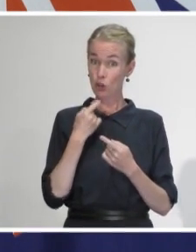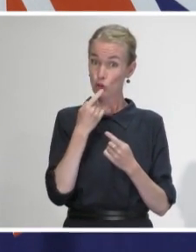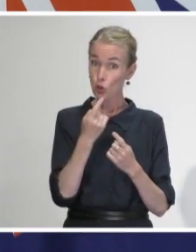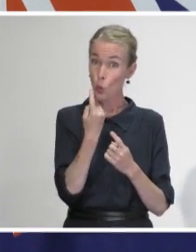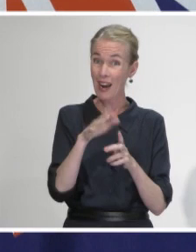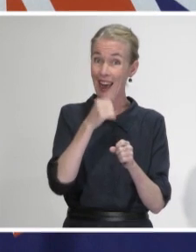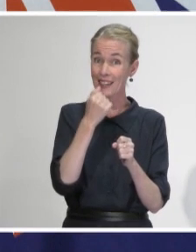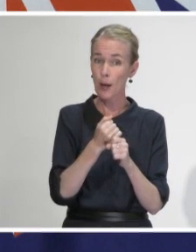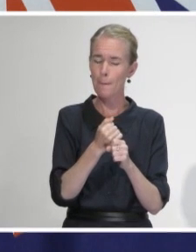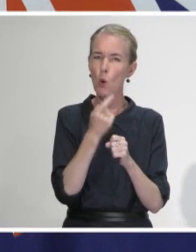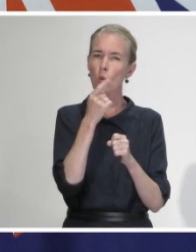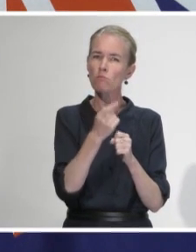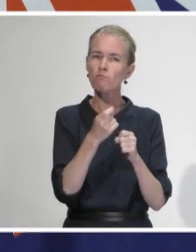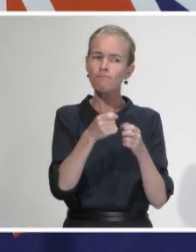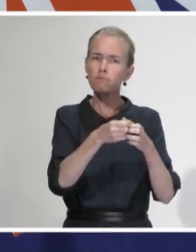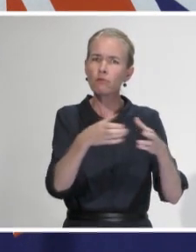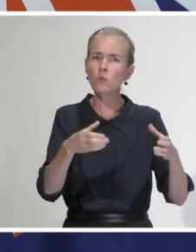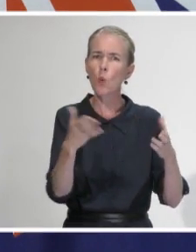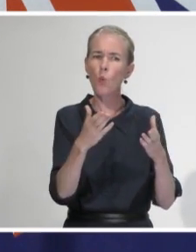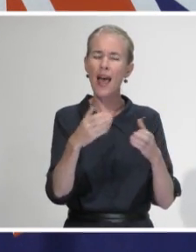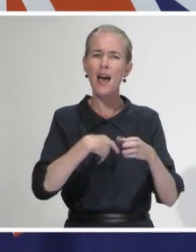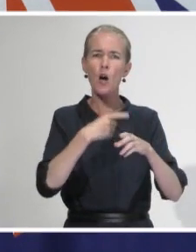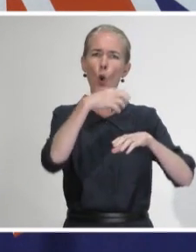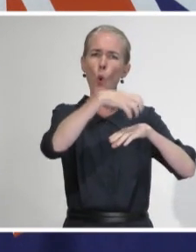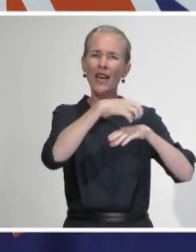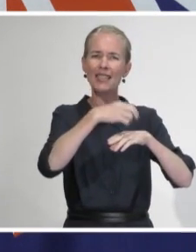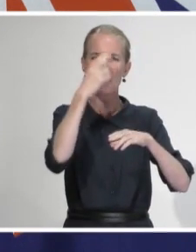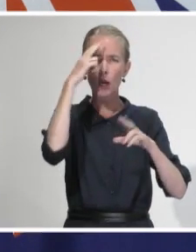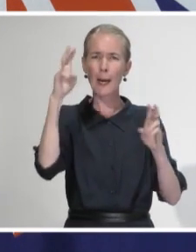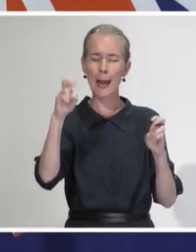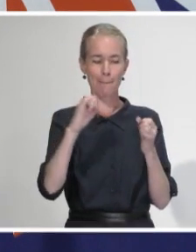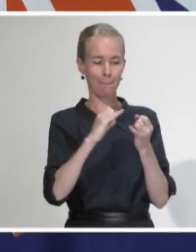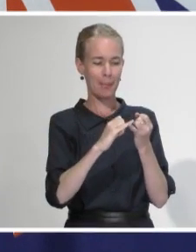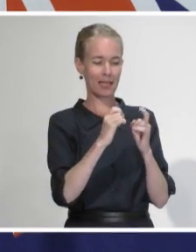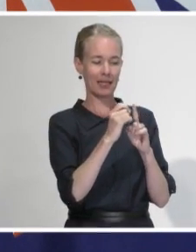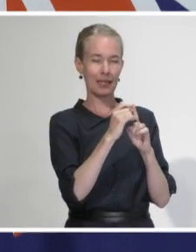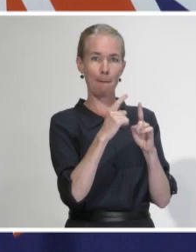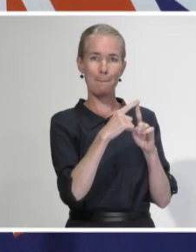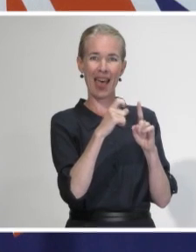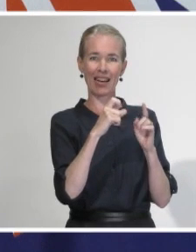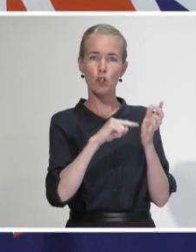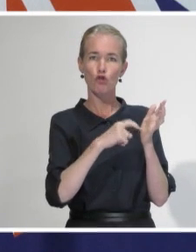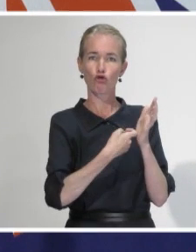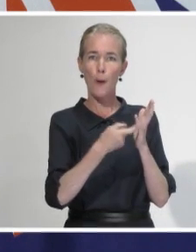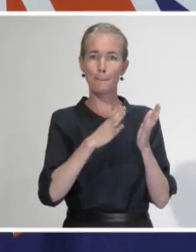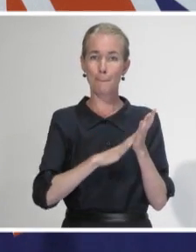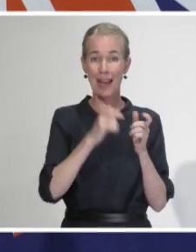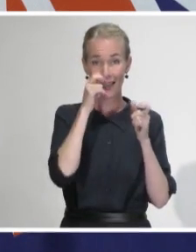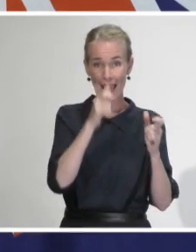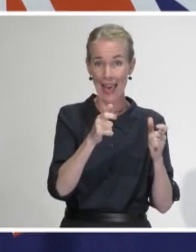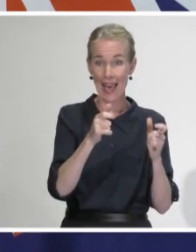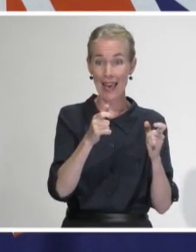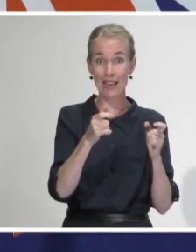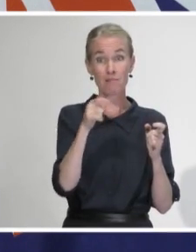care and I know there has been concern from people who receive services from spectrum care and I want to reassure you that there is no need